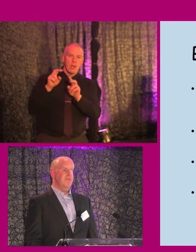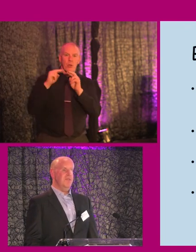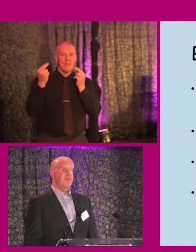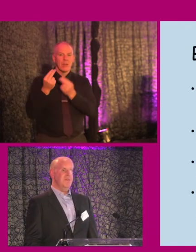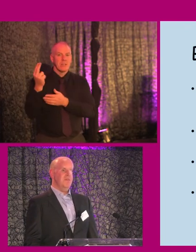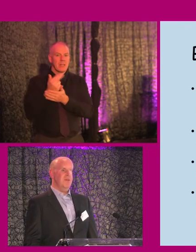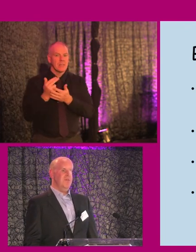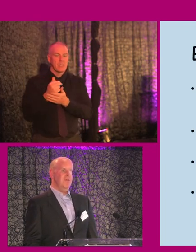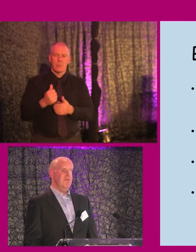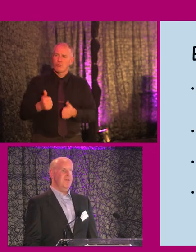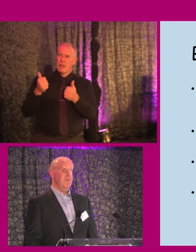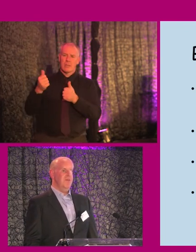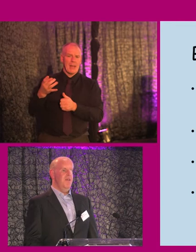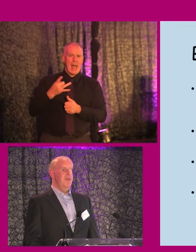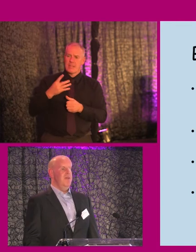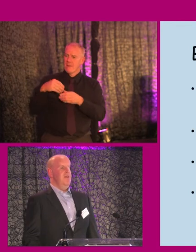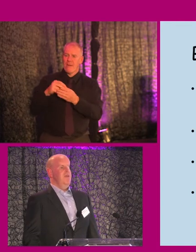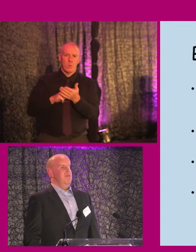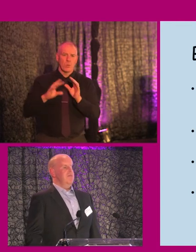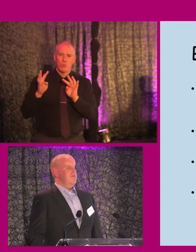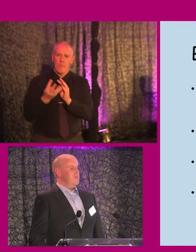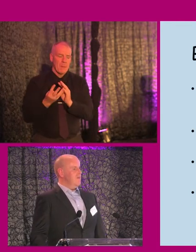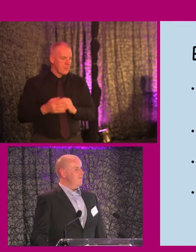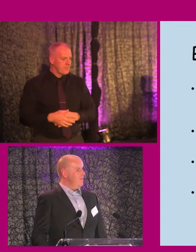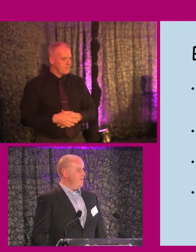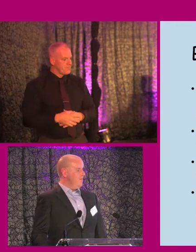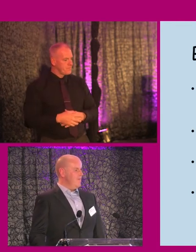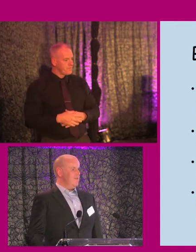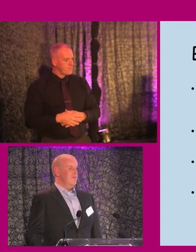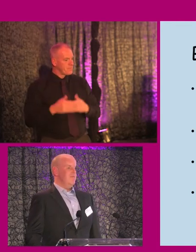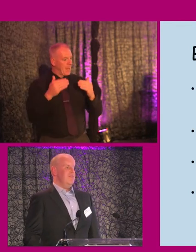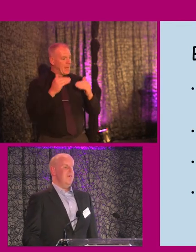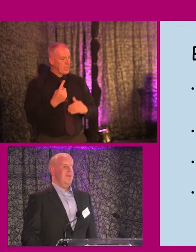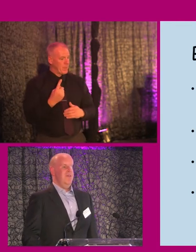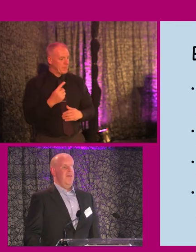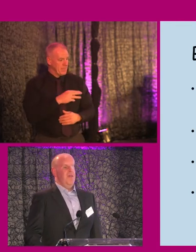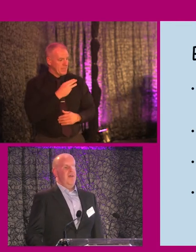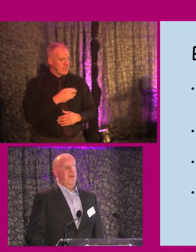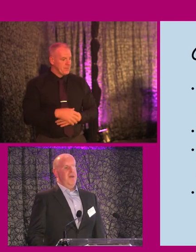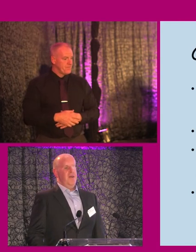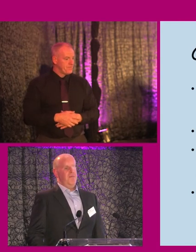participate in this and be a user. I'll just get to my last slide, please, Terry.